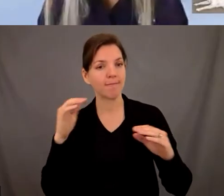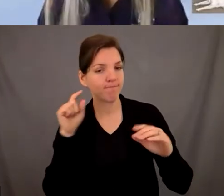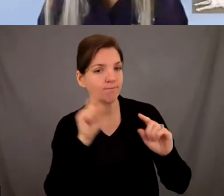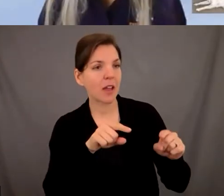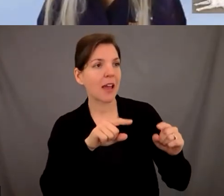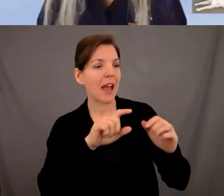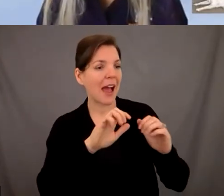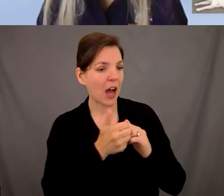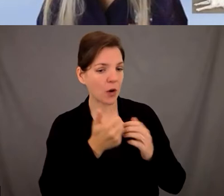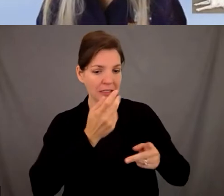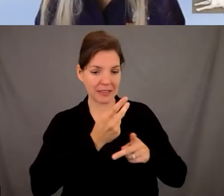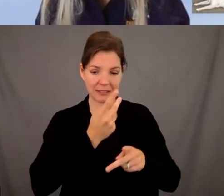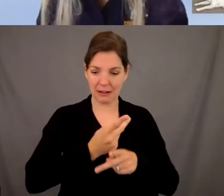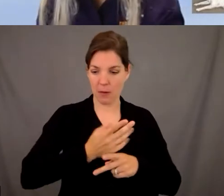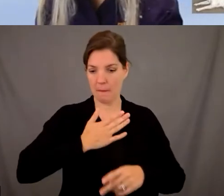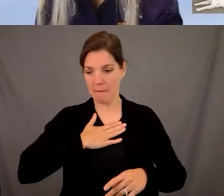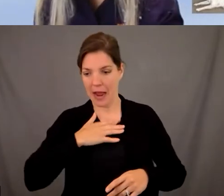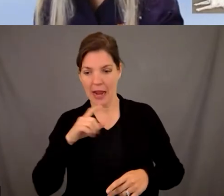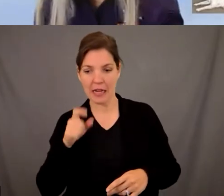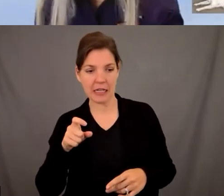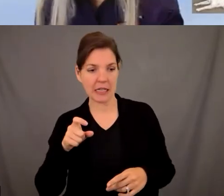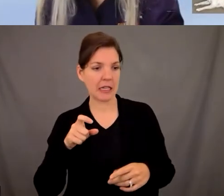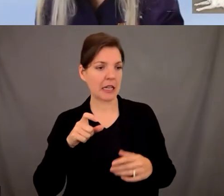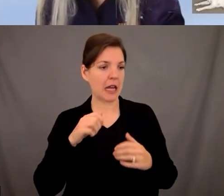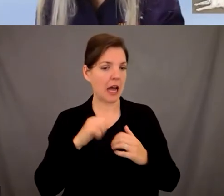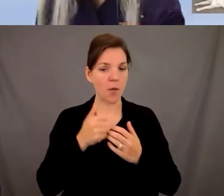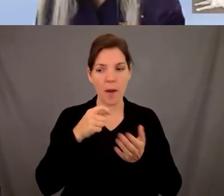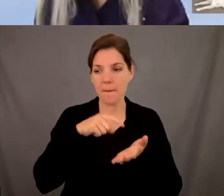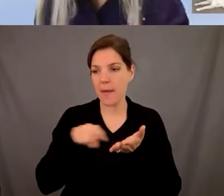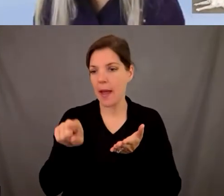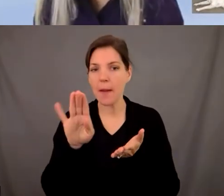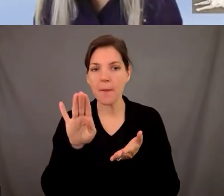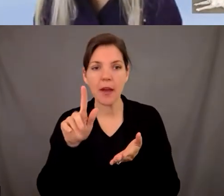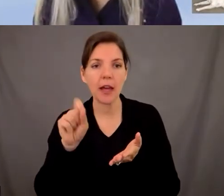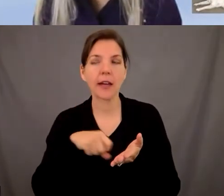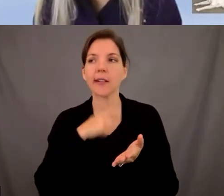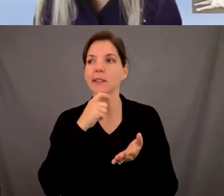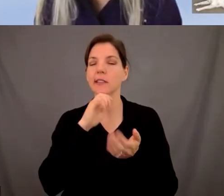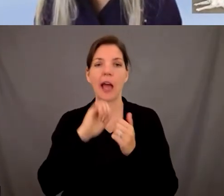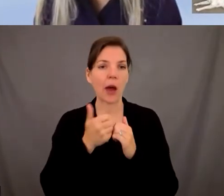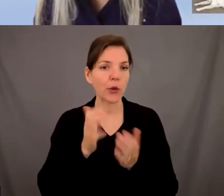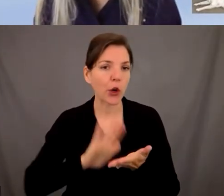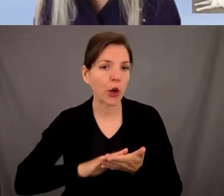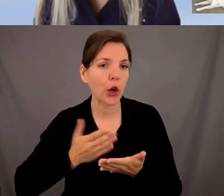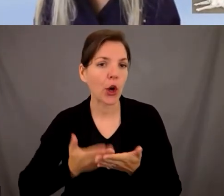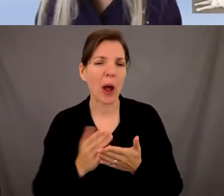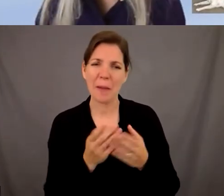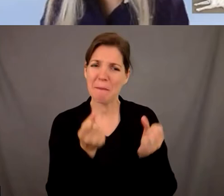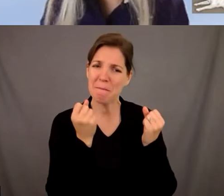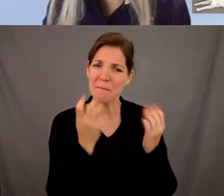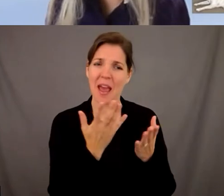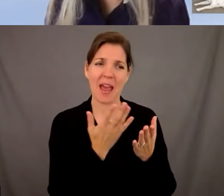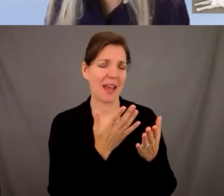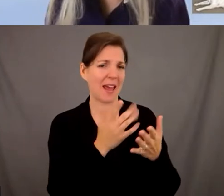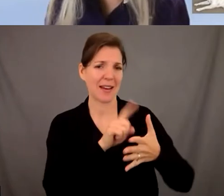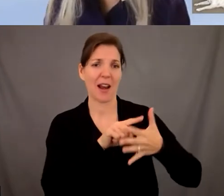their own needs how how to pay you know their restaurant bills how to manage your money how to cook um kind of a lot of different different